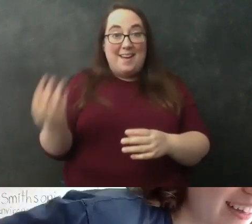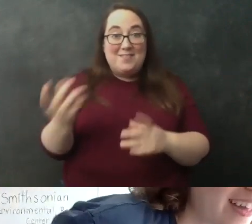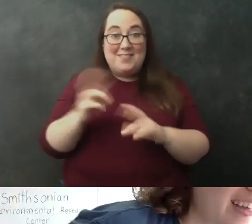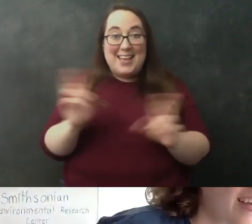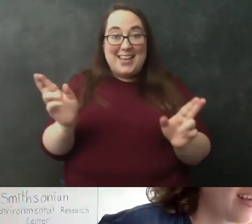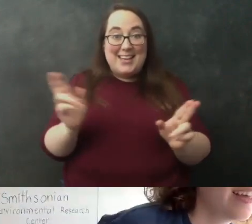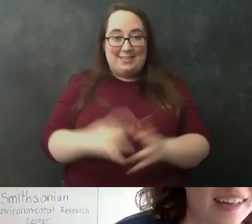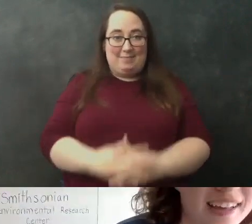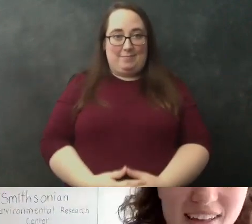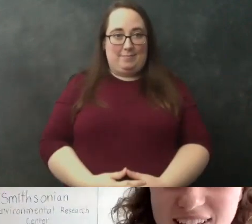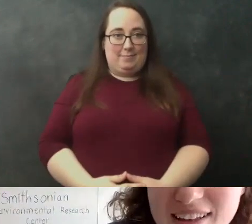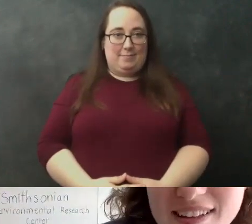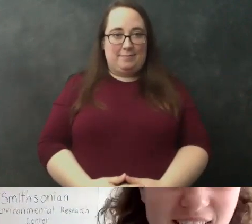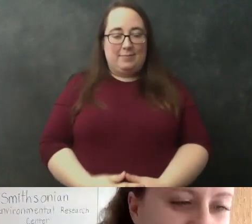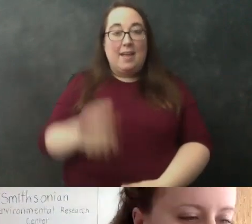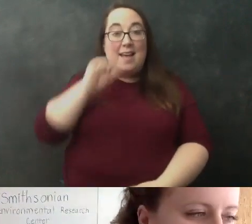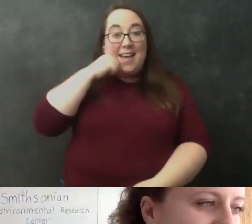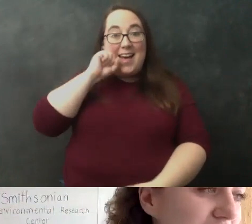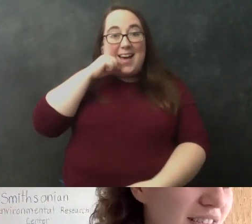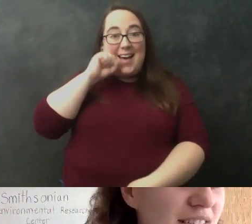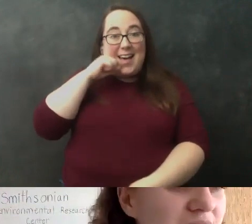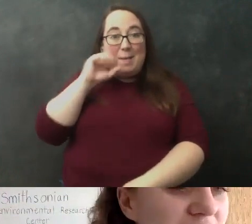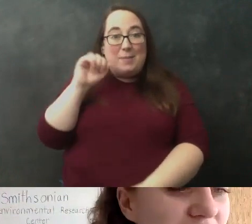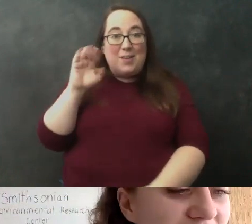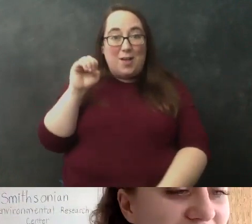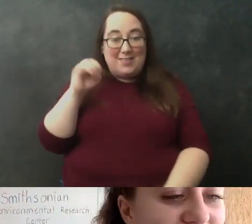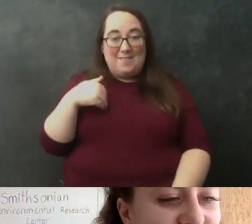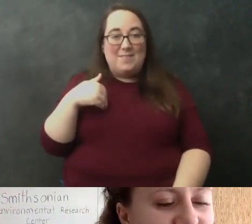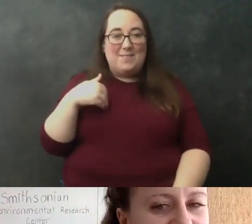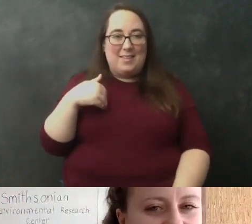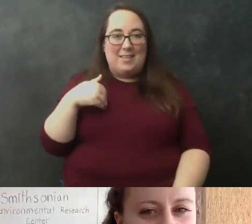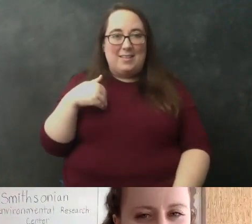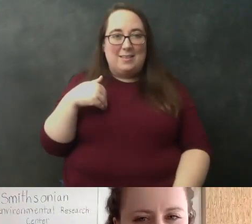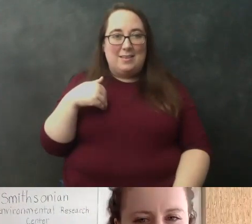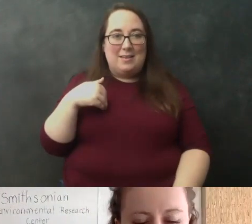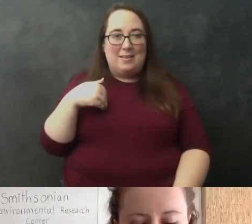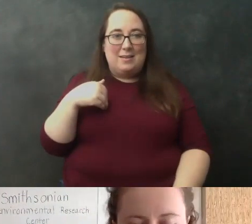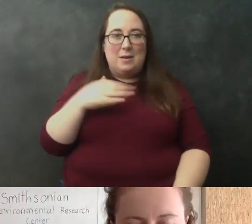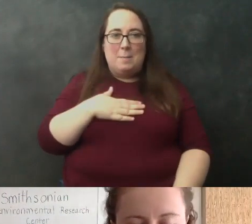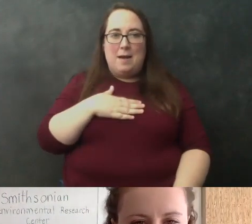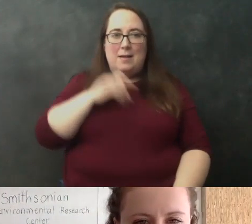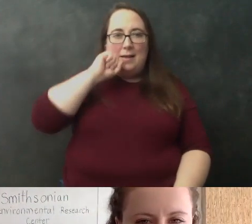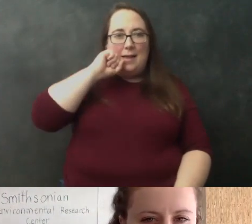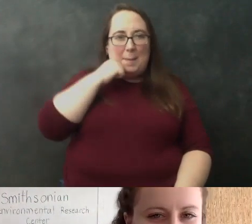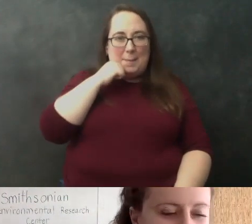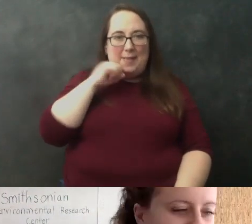all right i have a packet of applesauce oh this is apple mango go go squeeze these are my